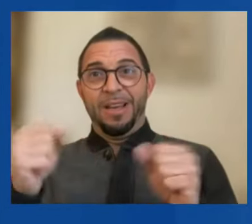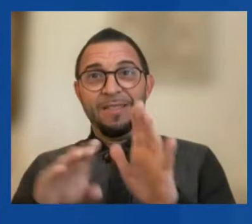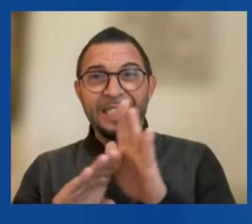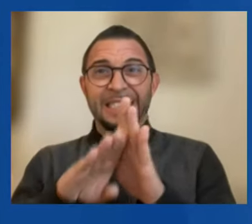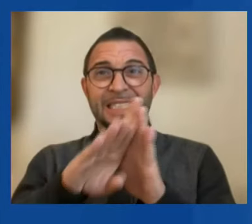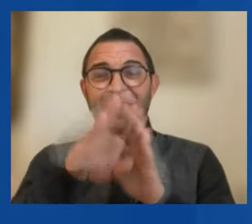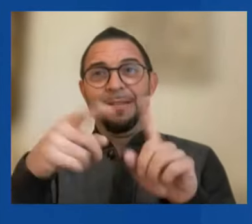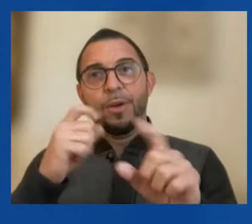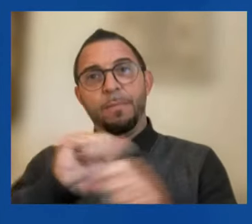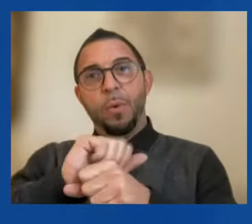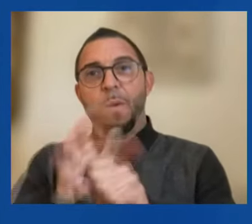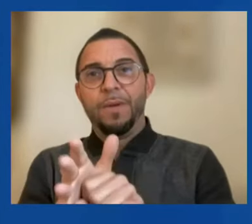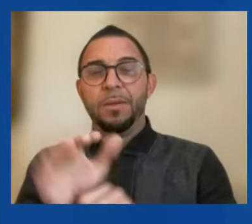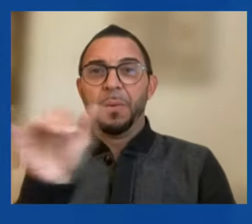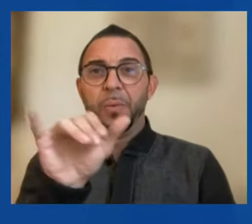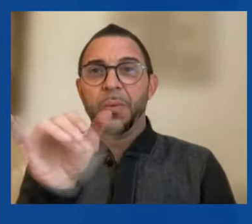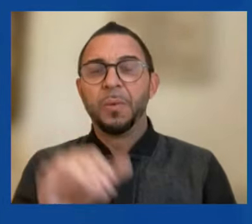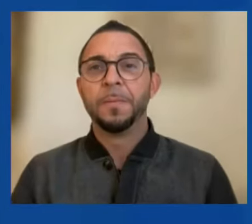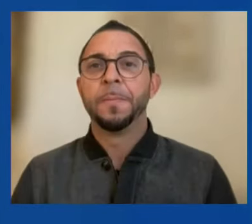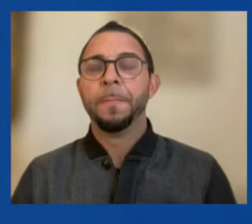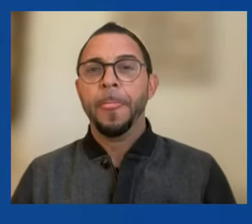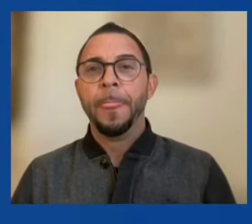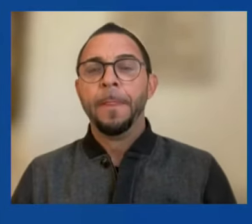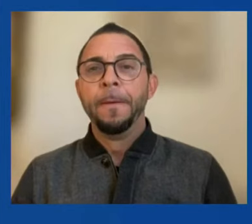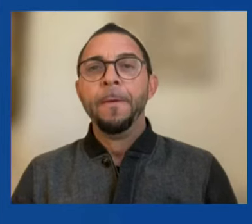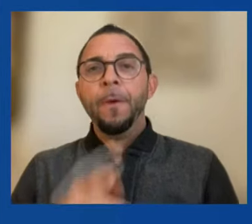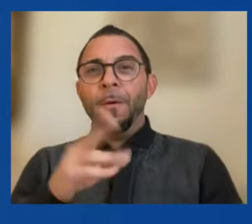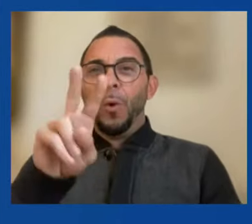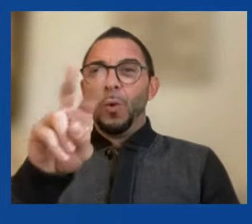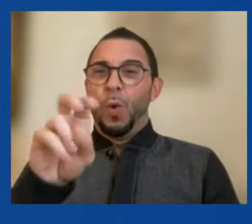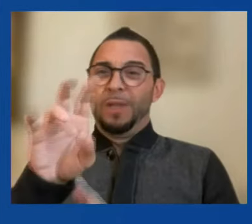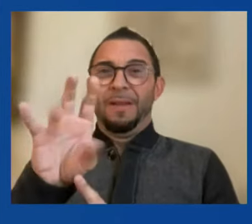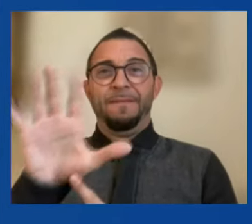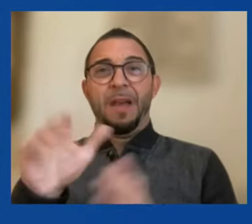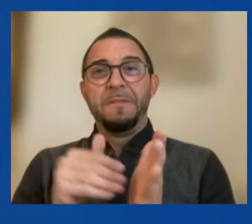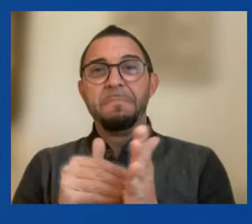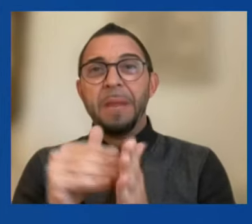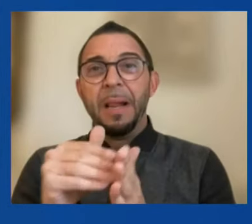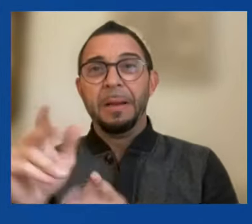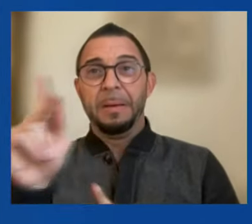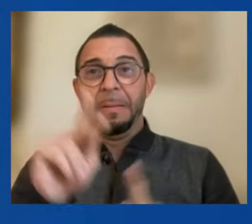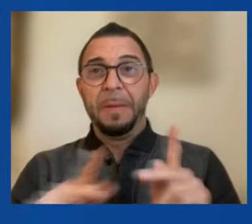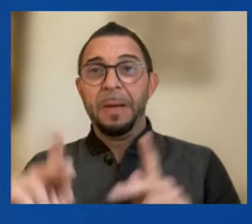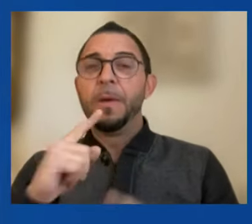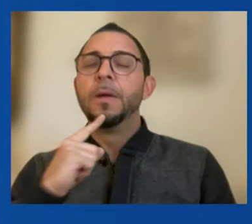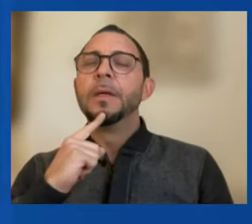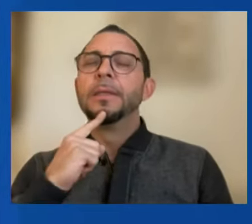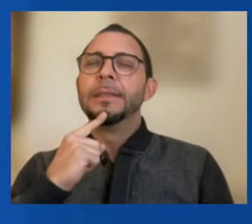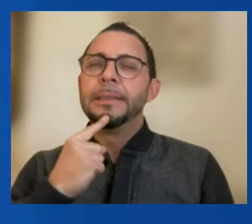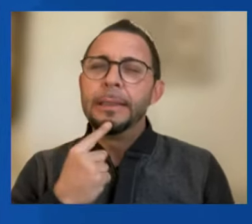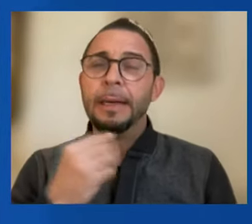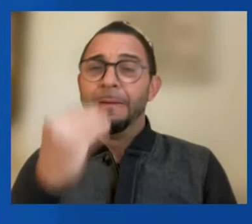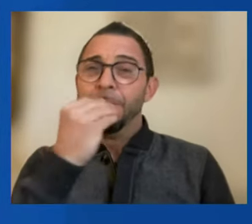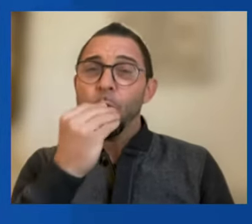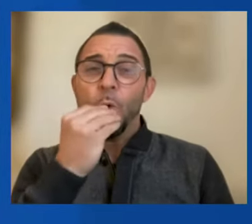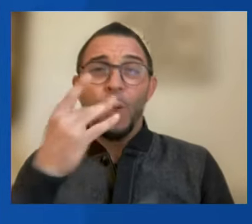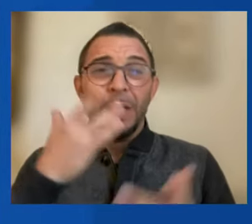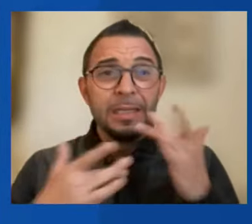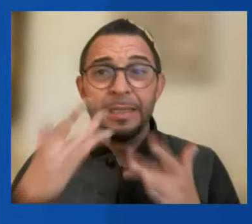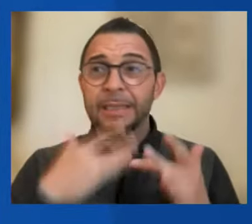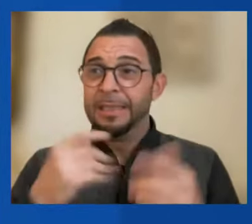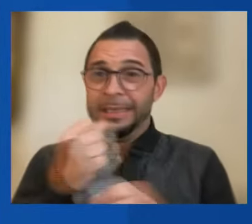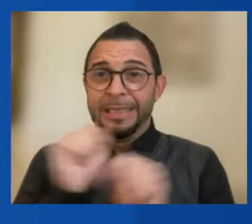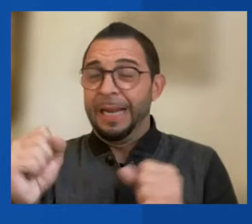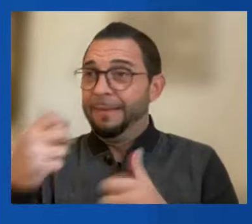With over 275 million people facing acute food insecurity, I am